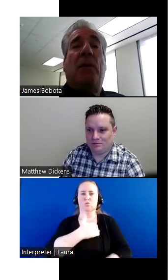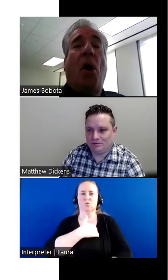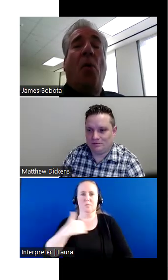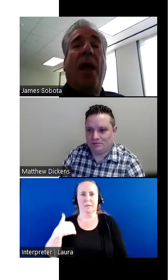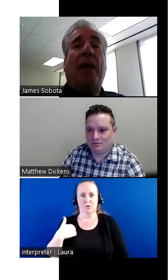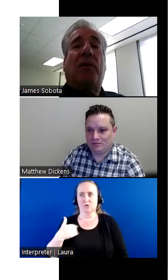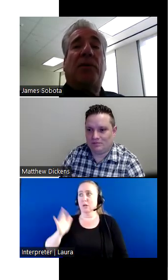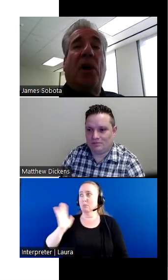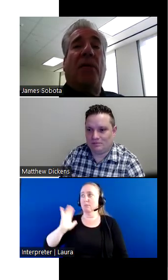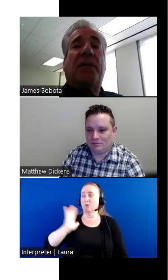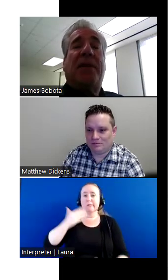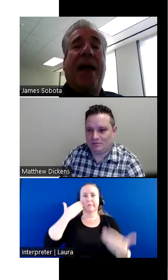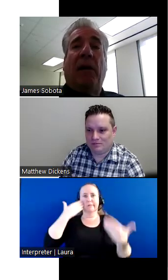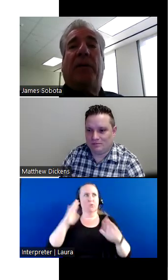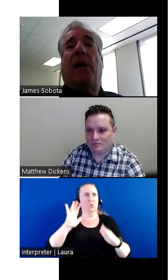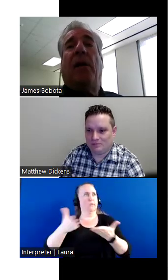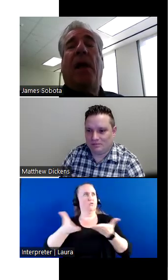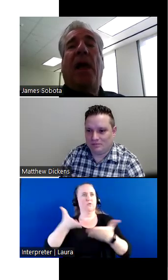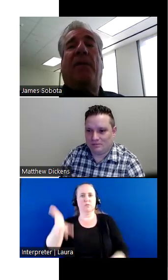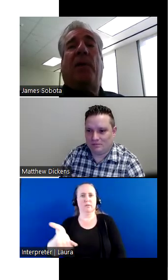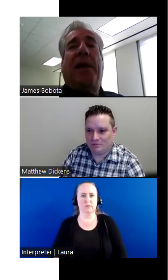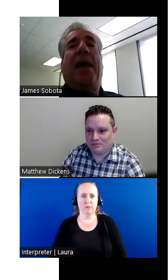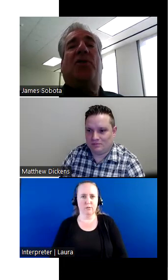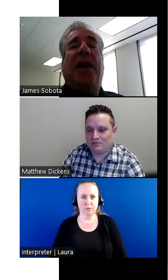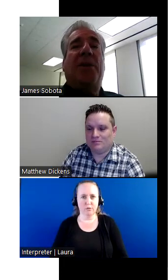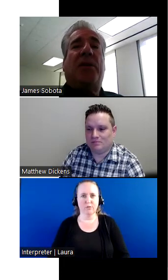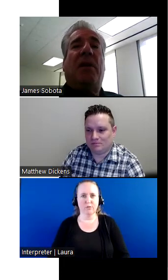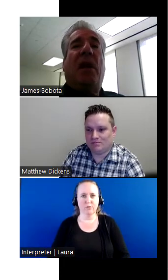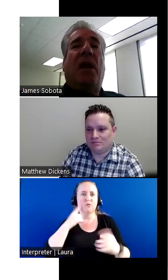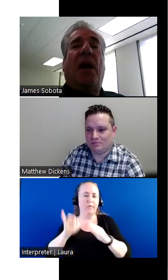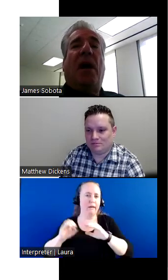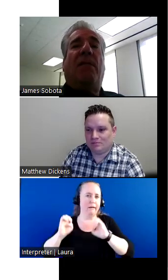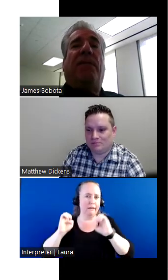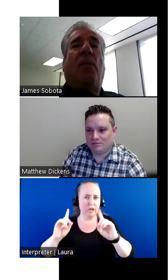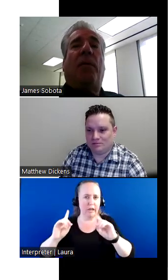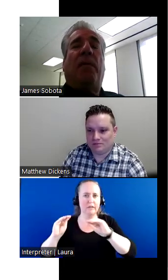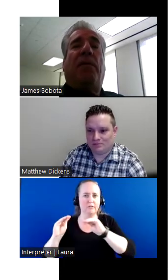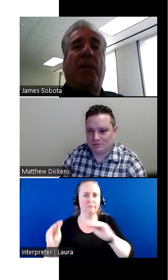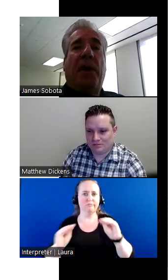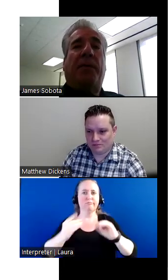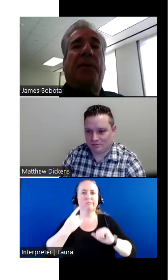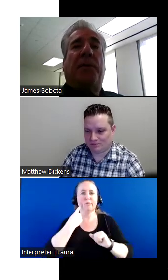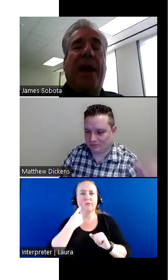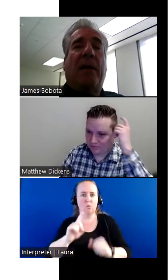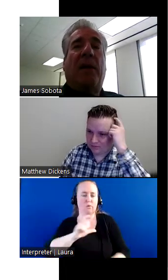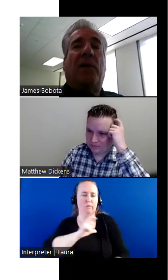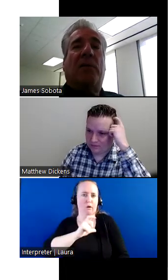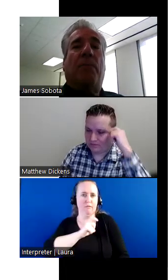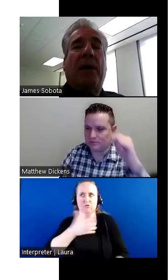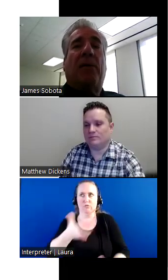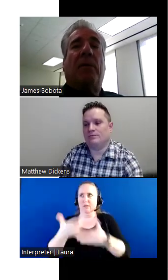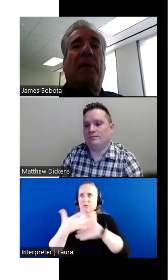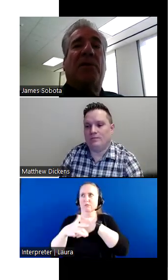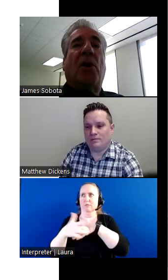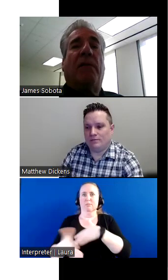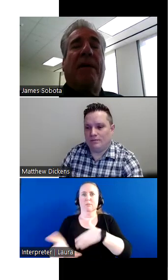didn't know their services out there and for the education, uh, for the, for the officers out there to